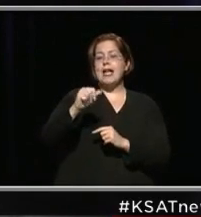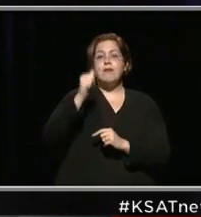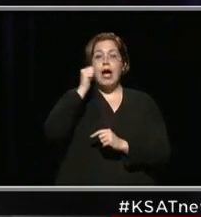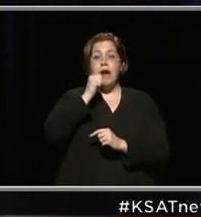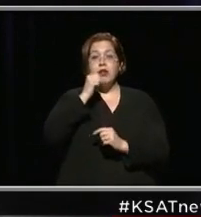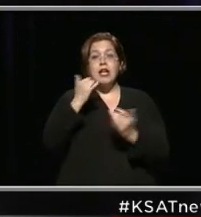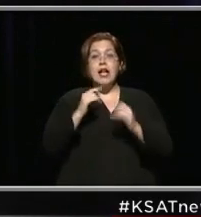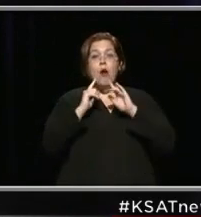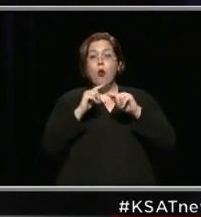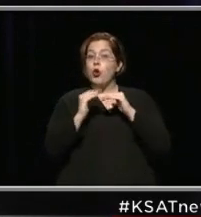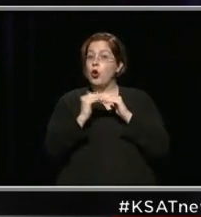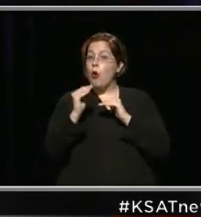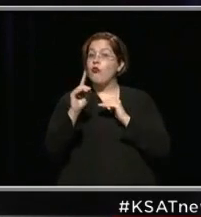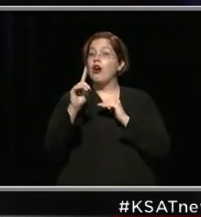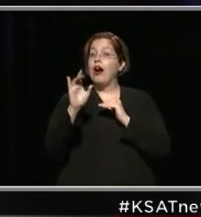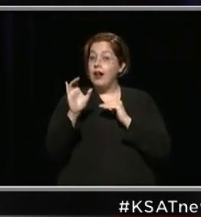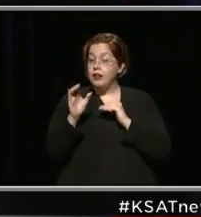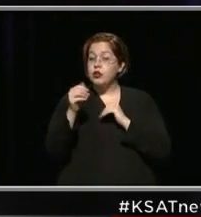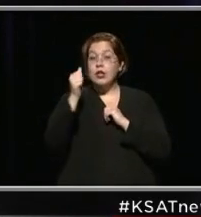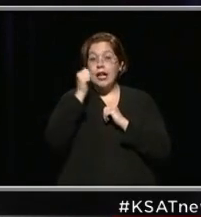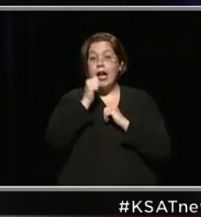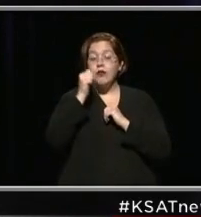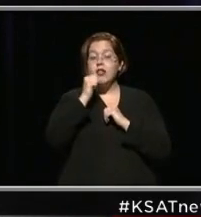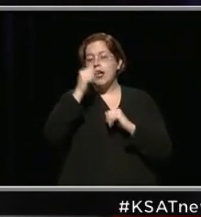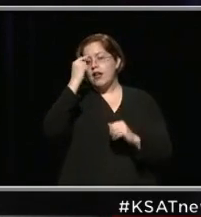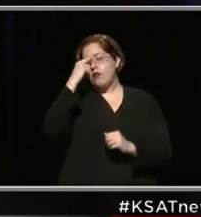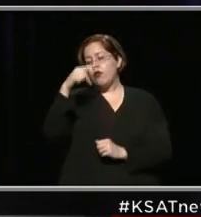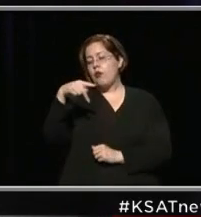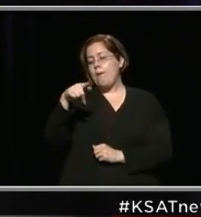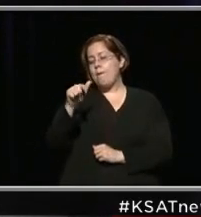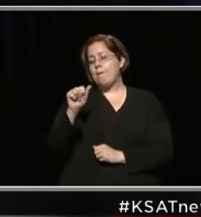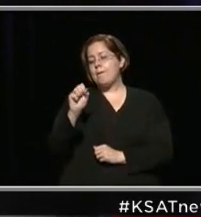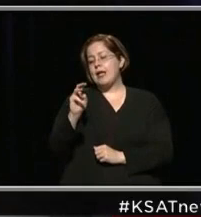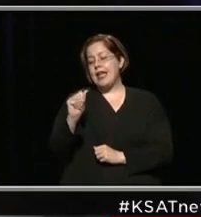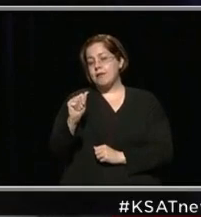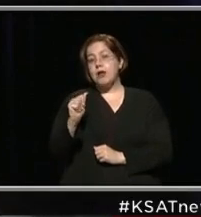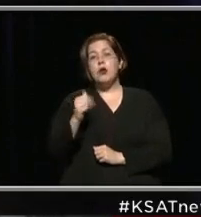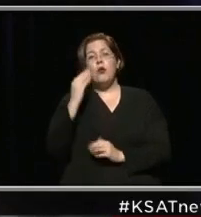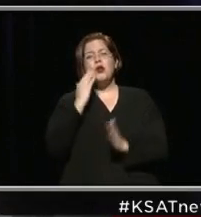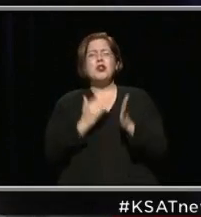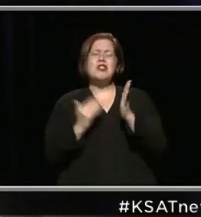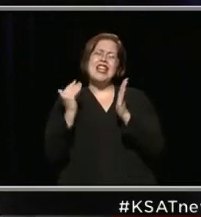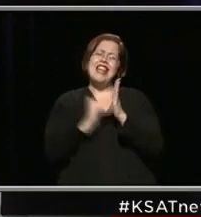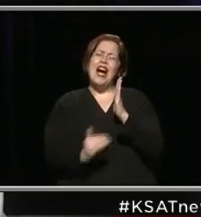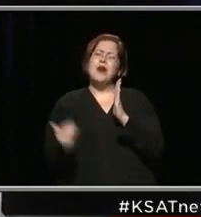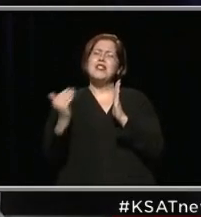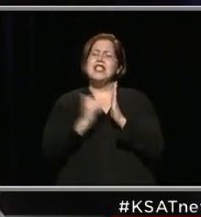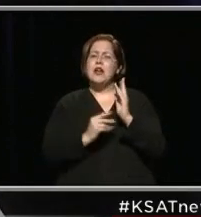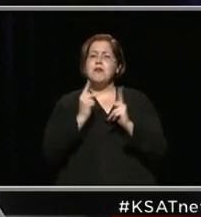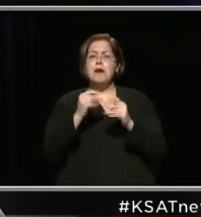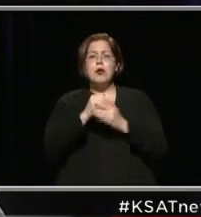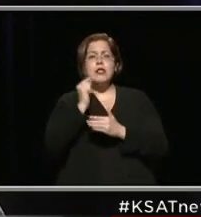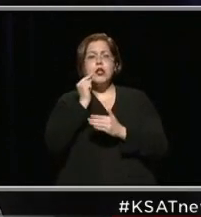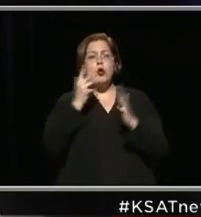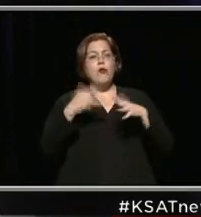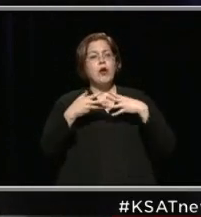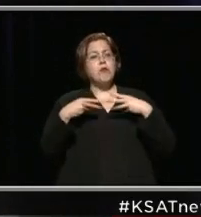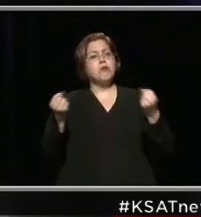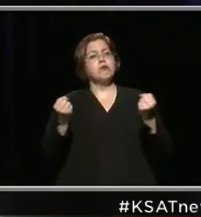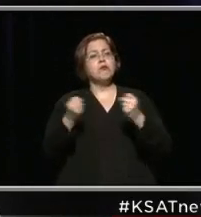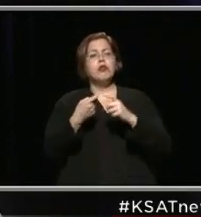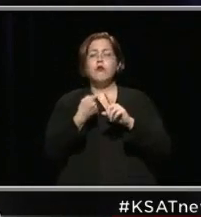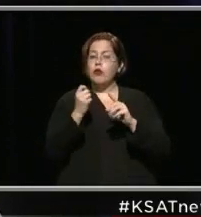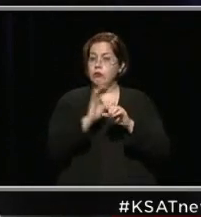ordering more than 100 units a day of convalescent plasma. We know there are thousands of San Antonians now who have recovered from COVID